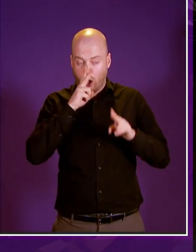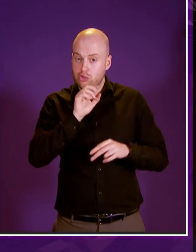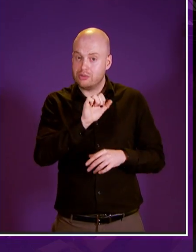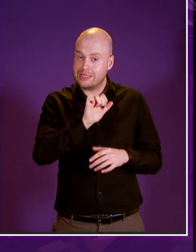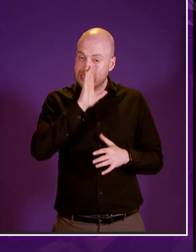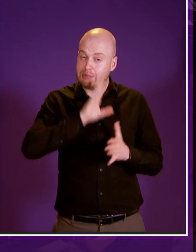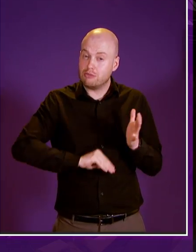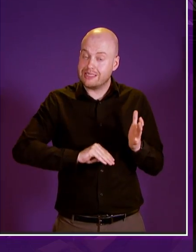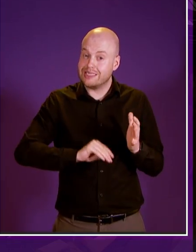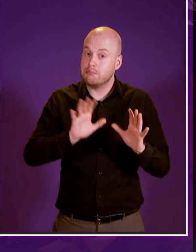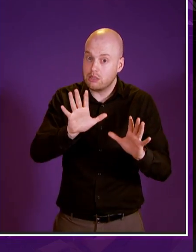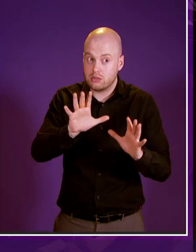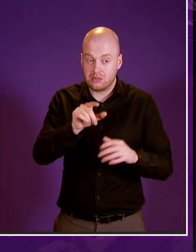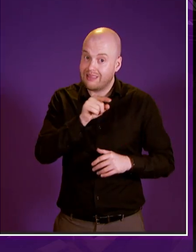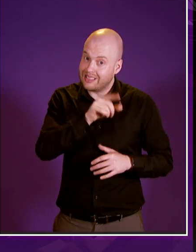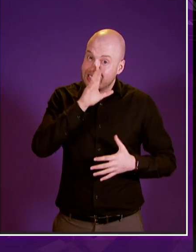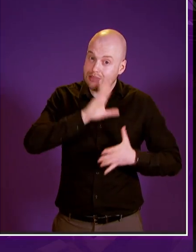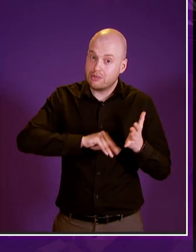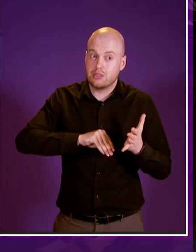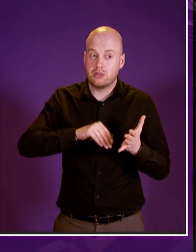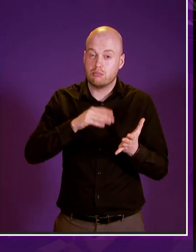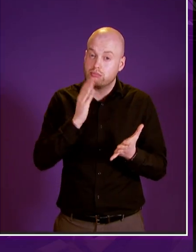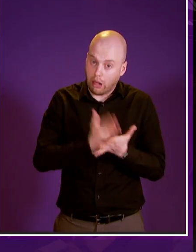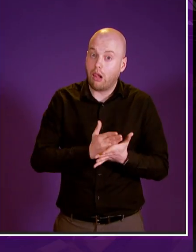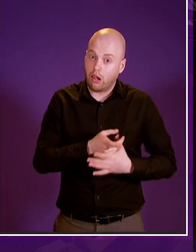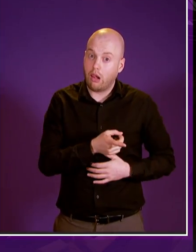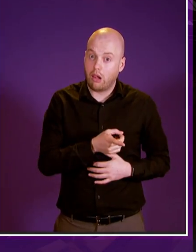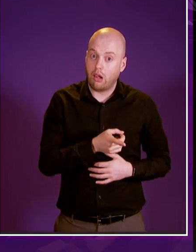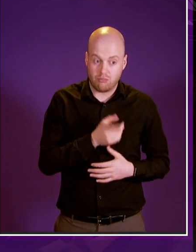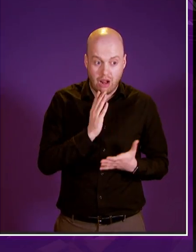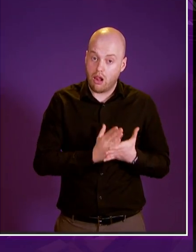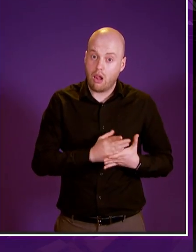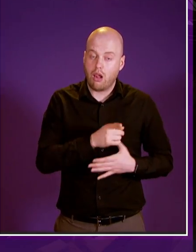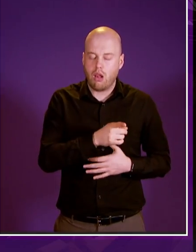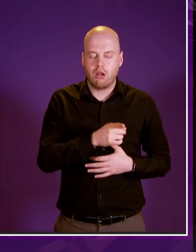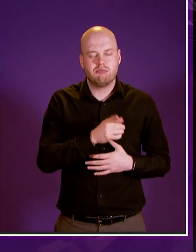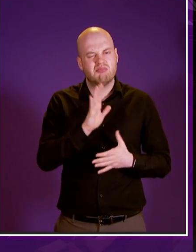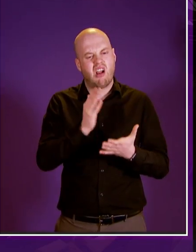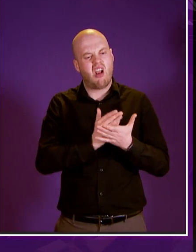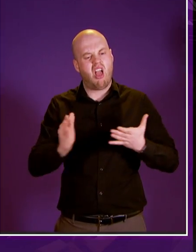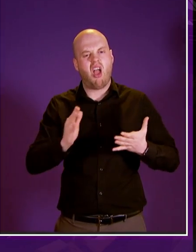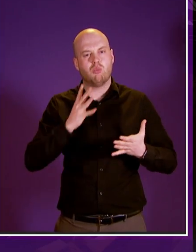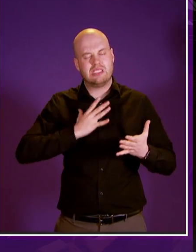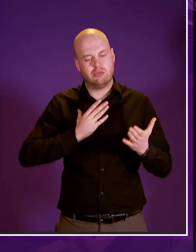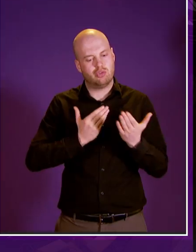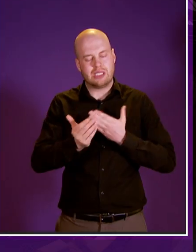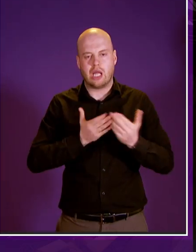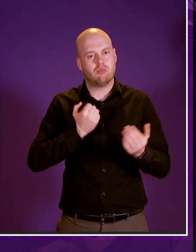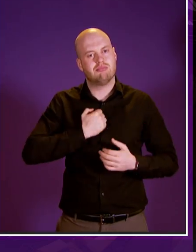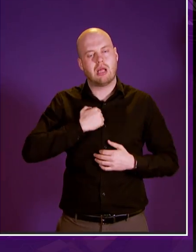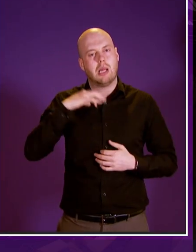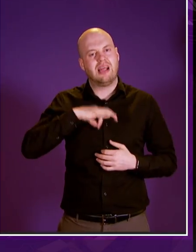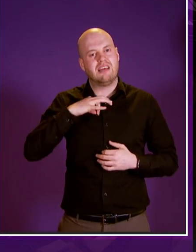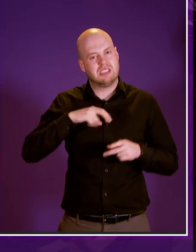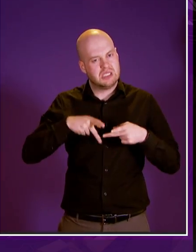is a real one so it's clear that we had a system that needed overhauled and a more humane and responsive system